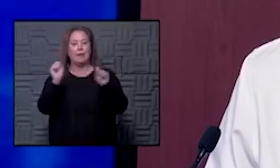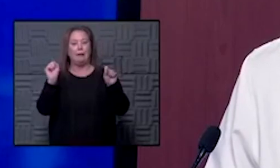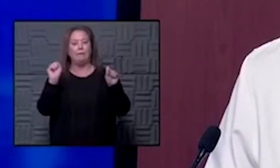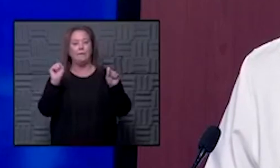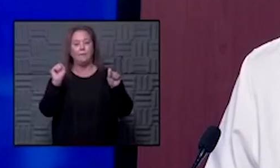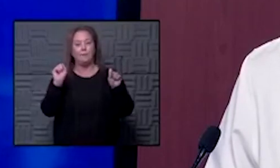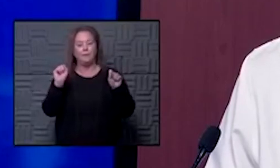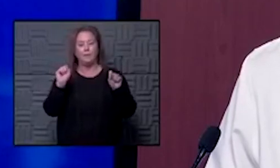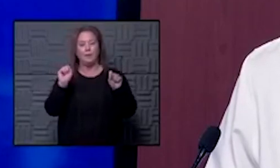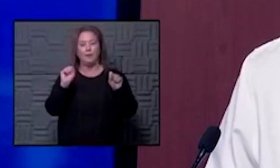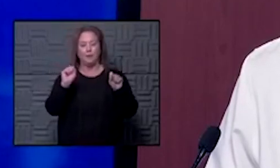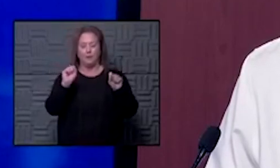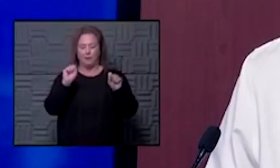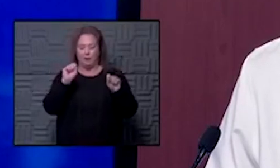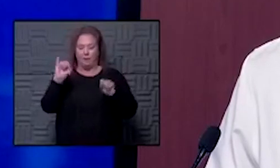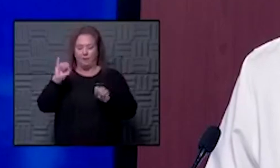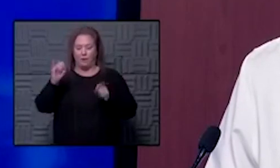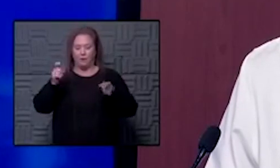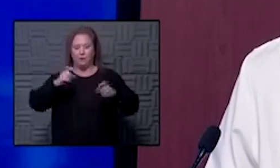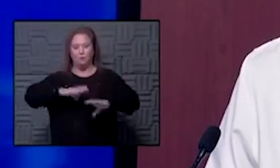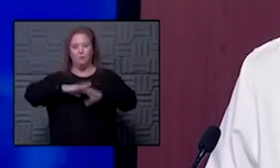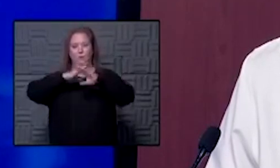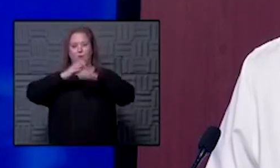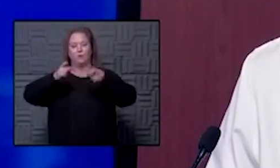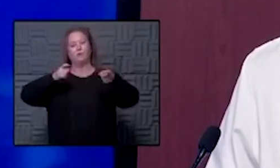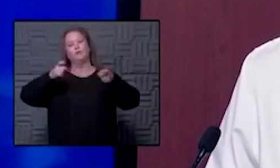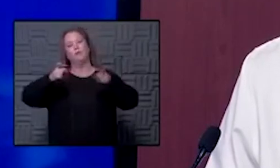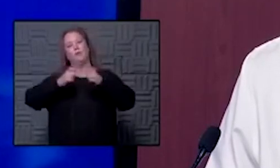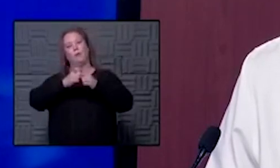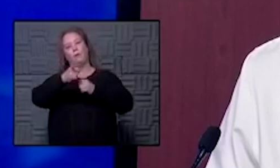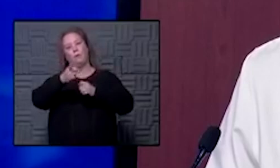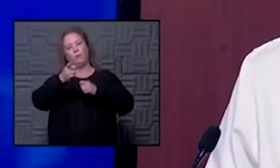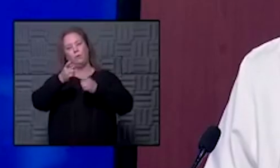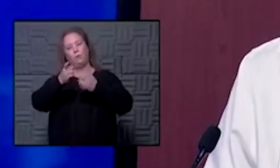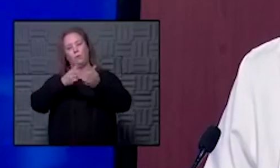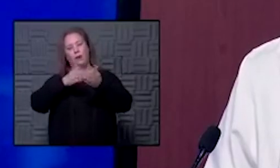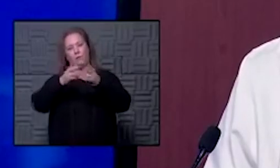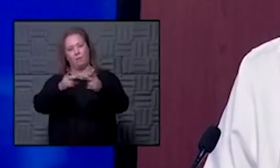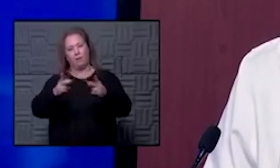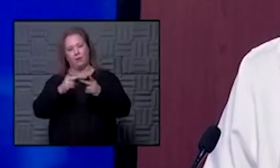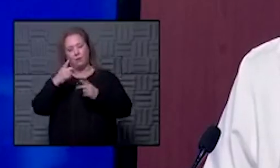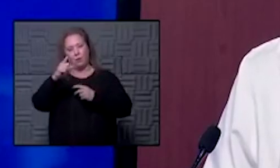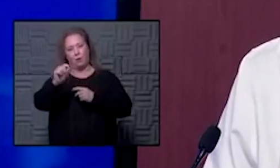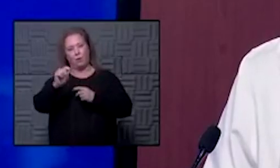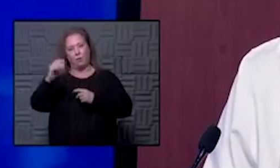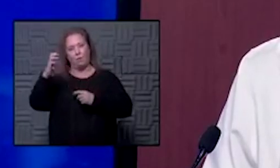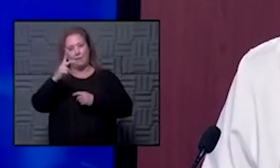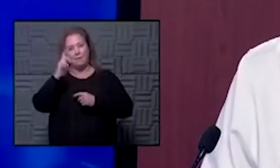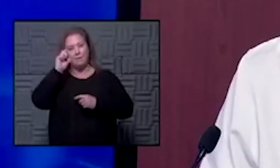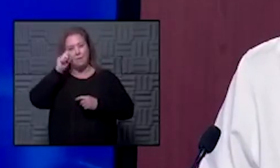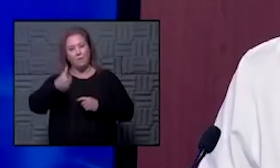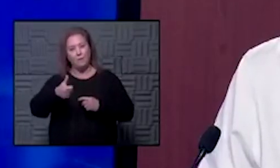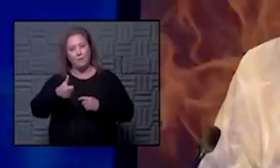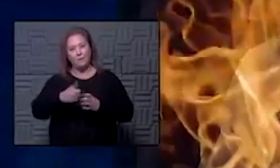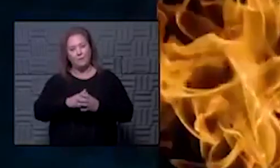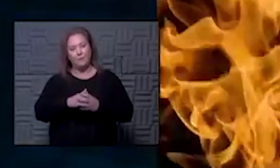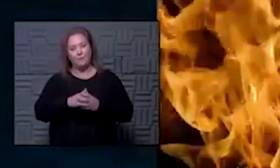take the pillars of infection prevention and control with you wherever you go and we'll be back with you tomorrow